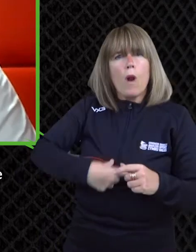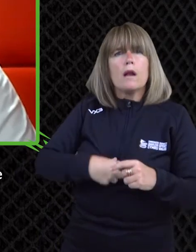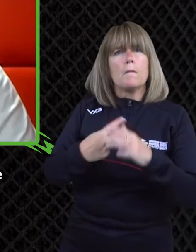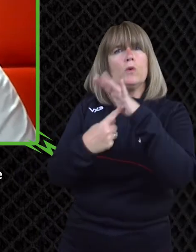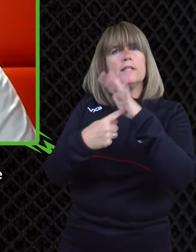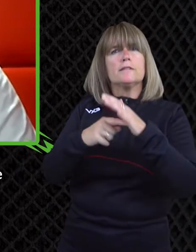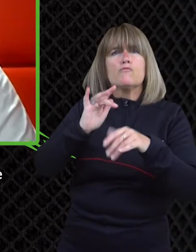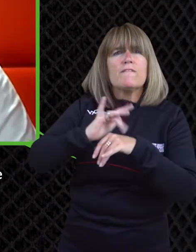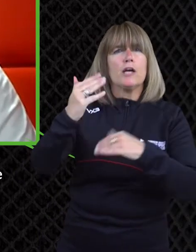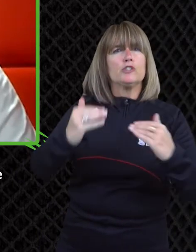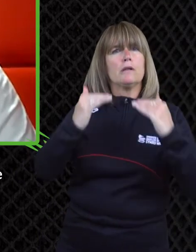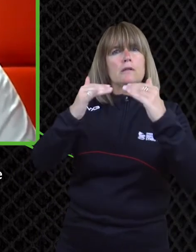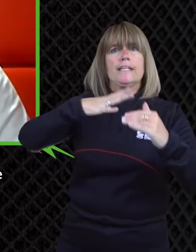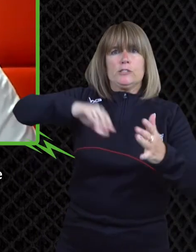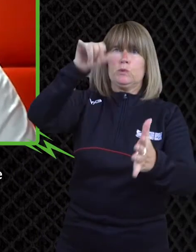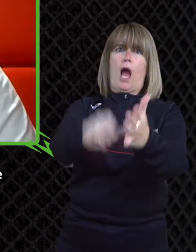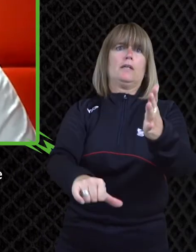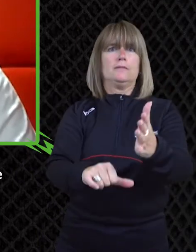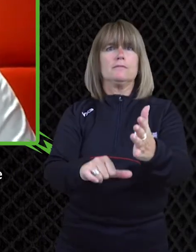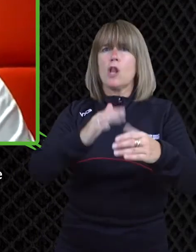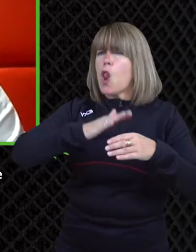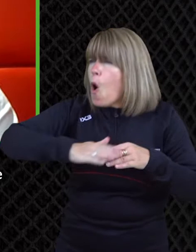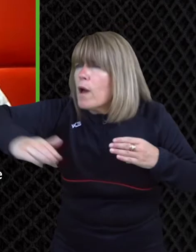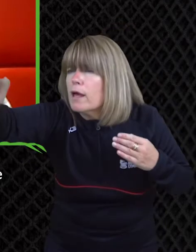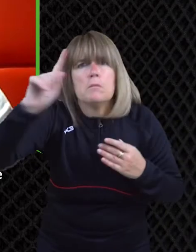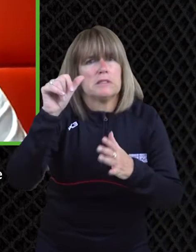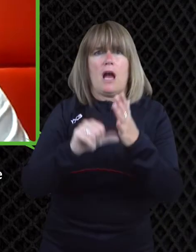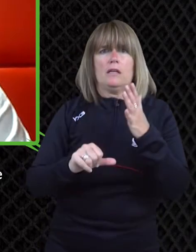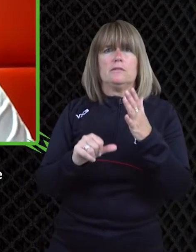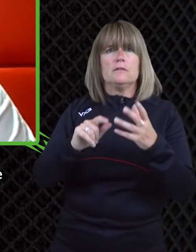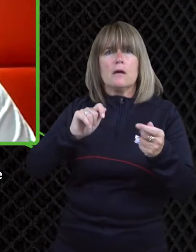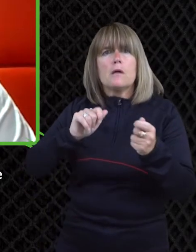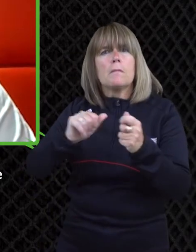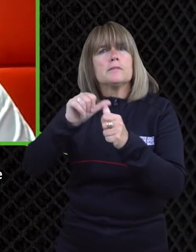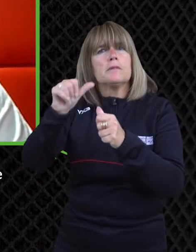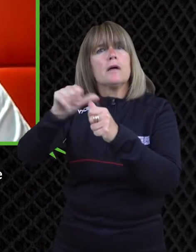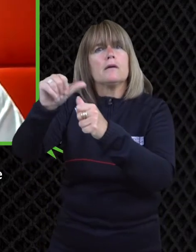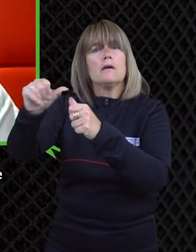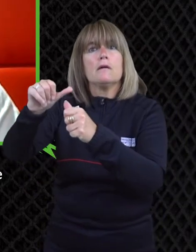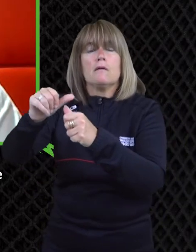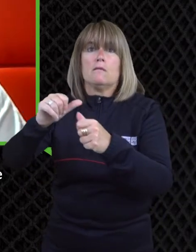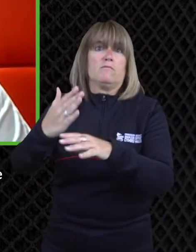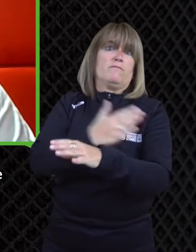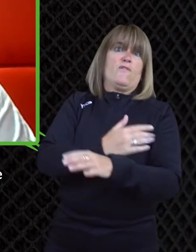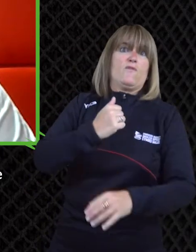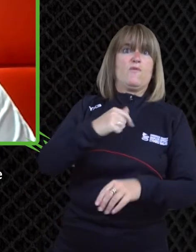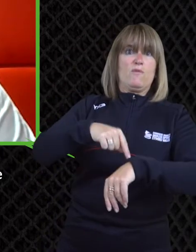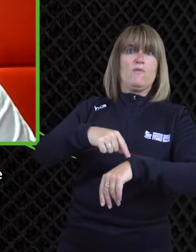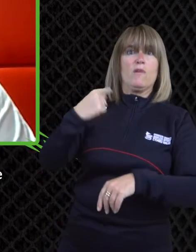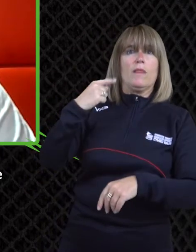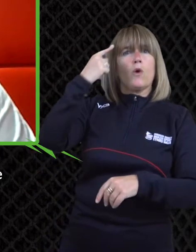can help you know in any way and i think it's got a massive role to play from a more professional um element um